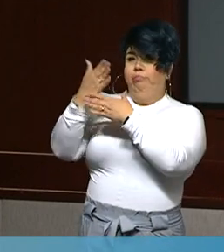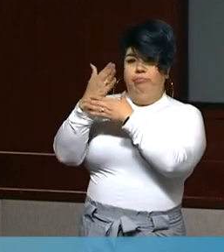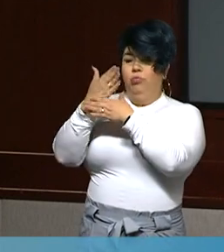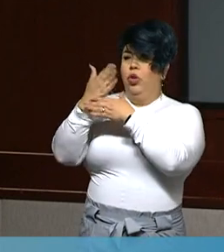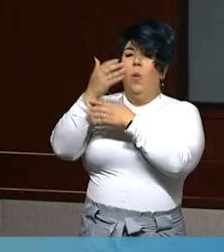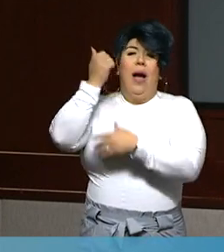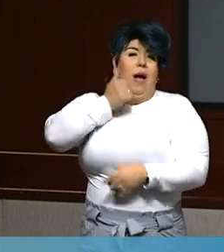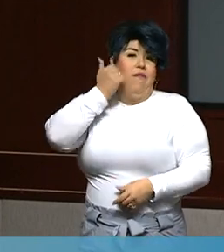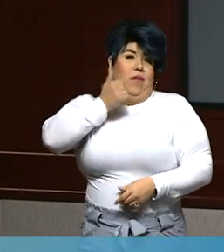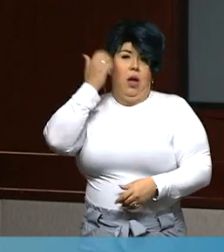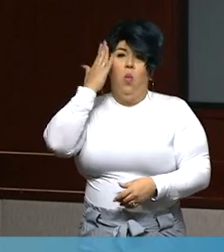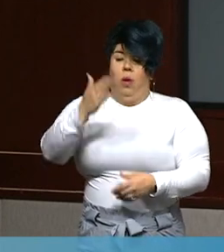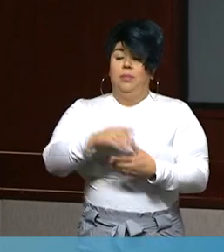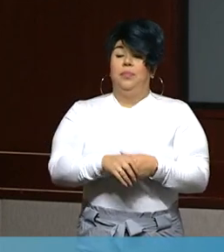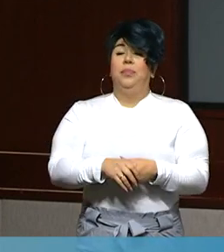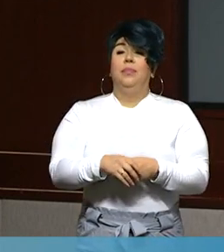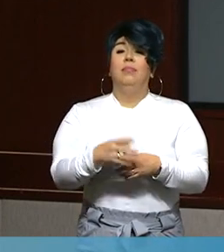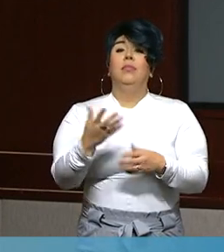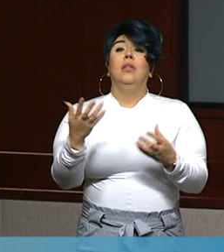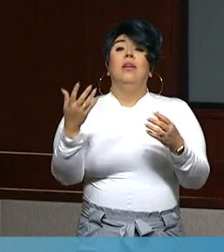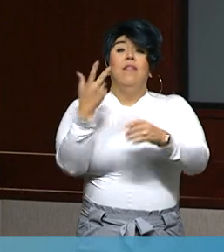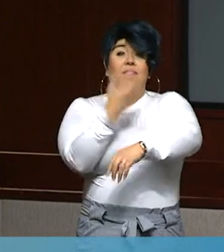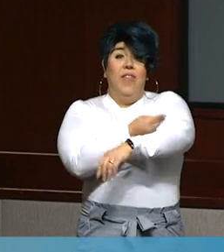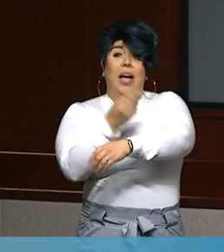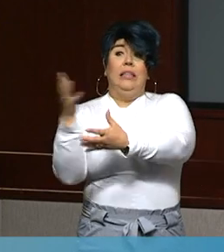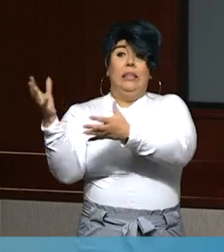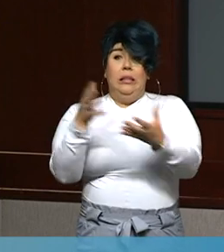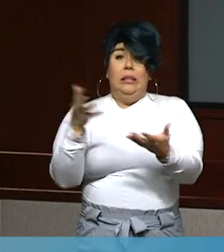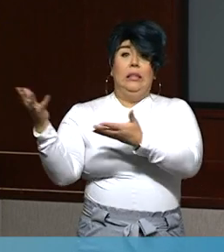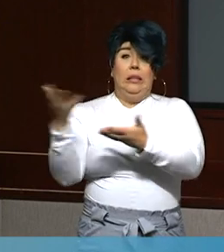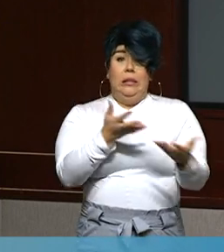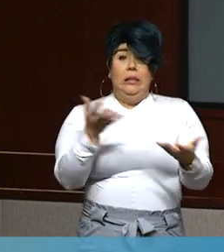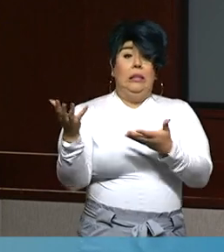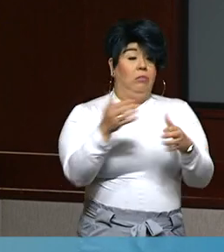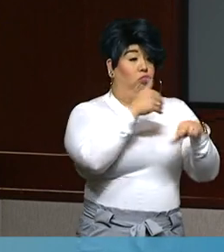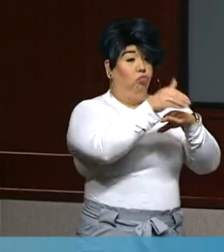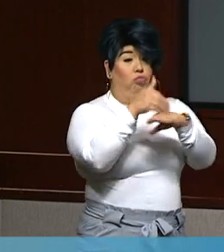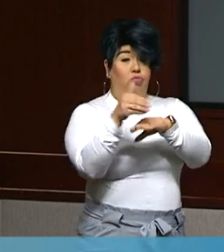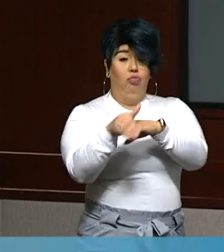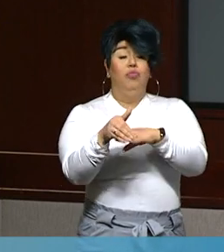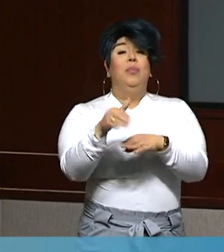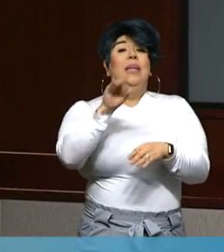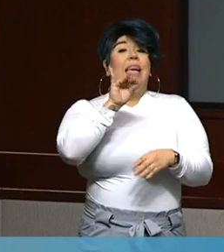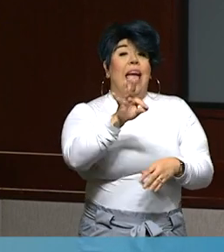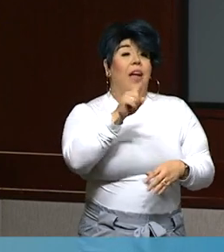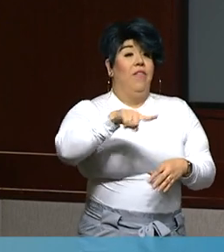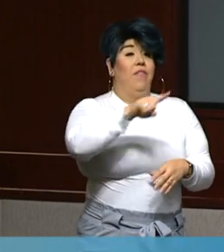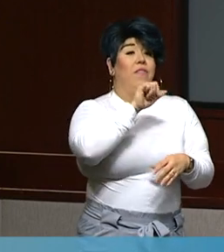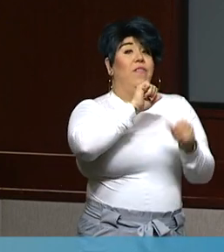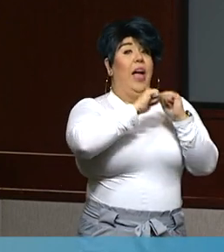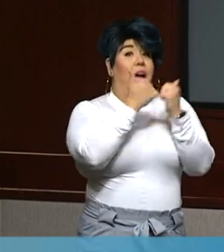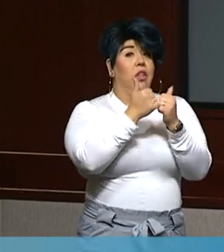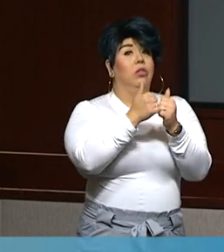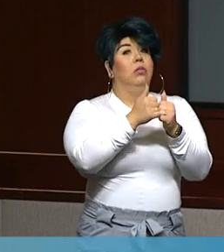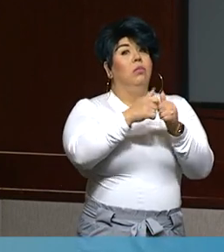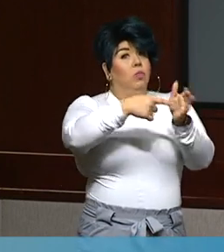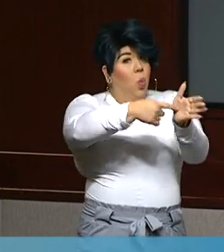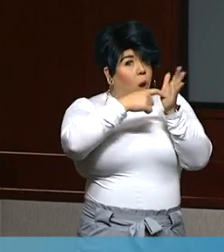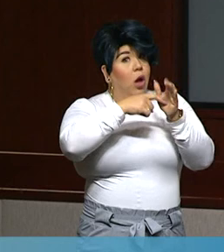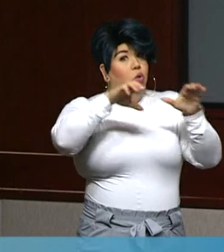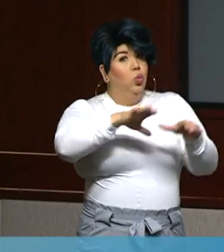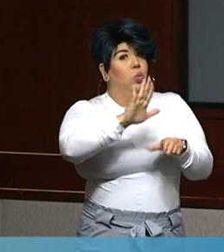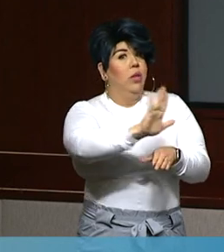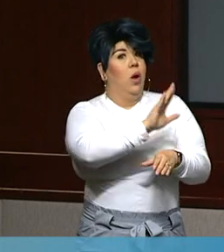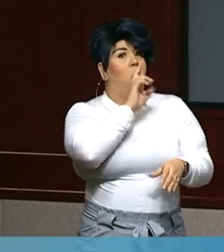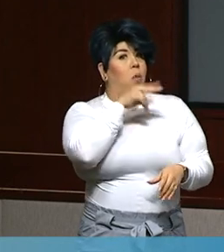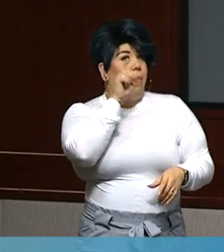Further vaccine allocation to these sites will be contingent on these agencies fulfilling their daily reporting requirements. We